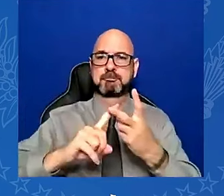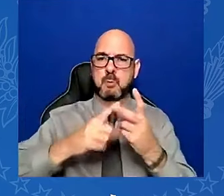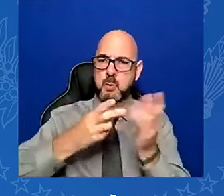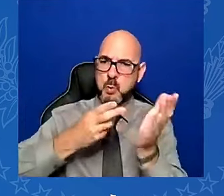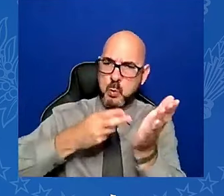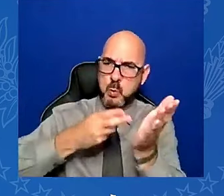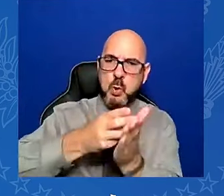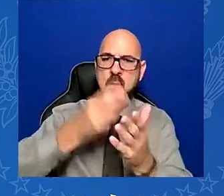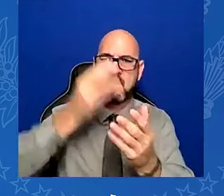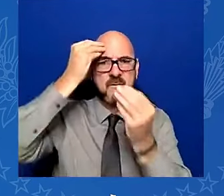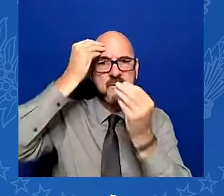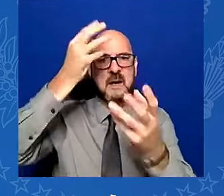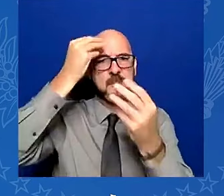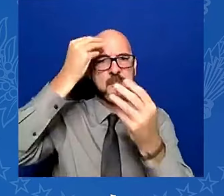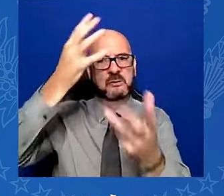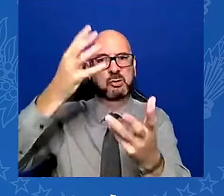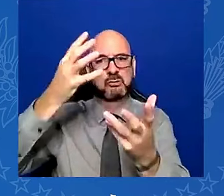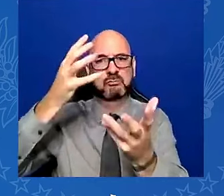God bless America.